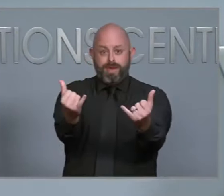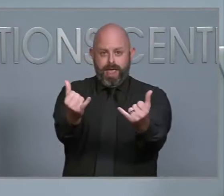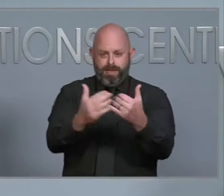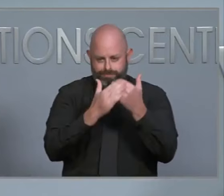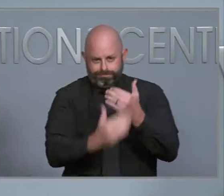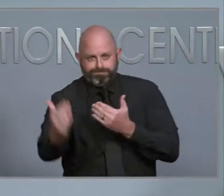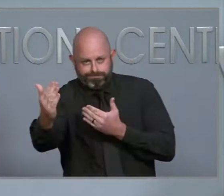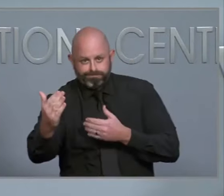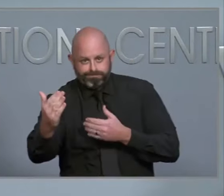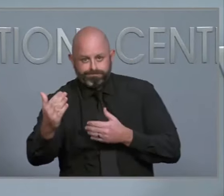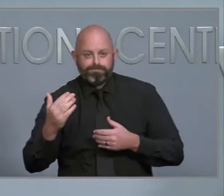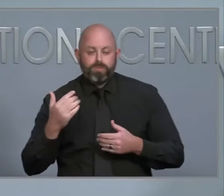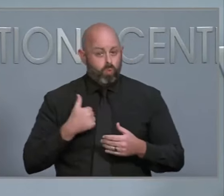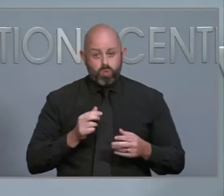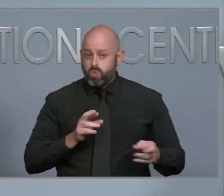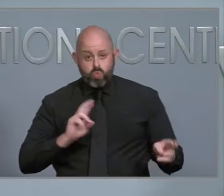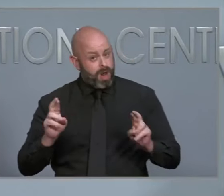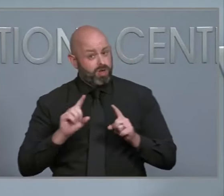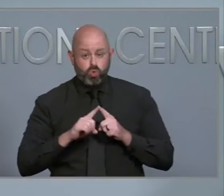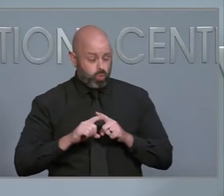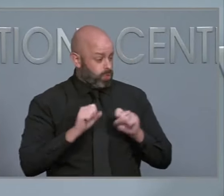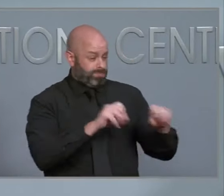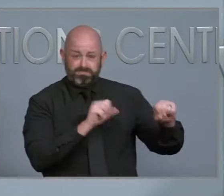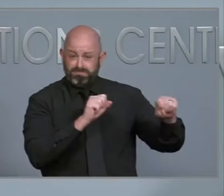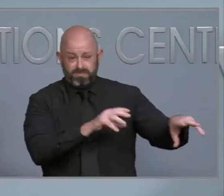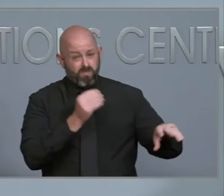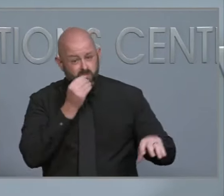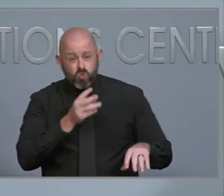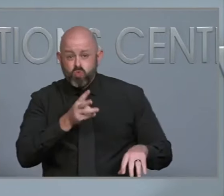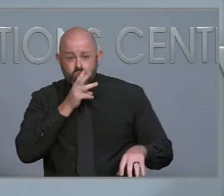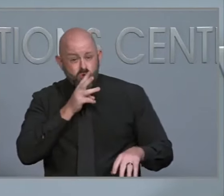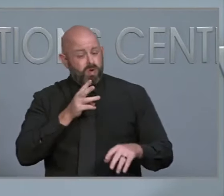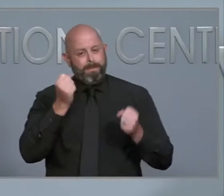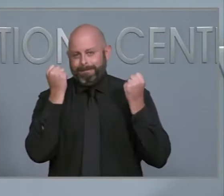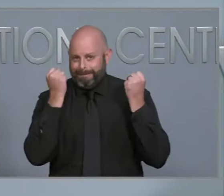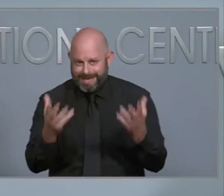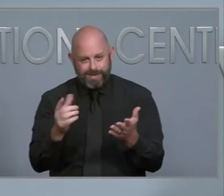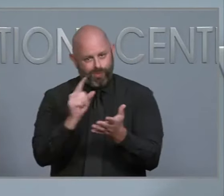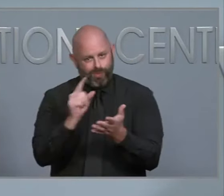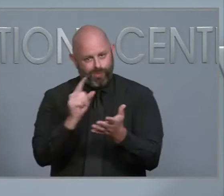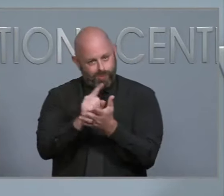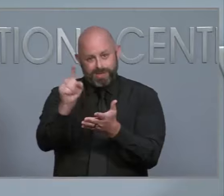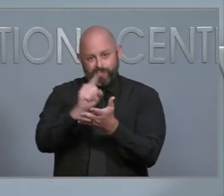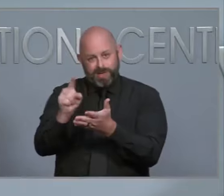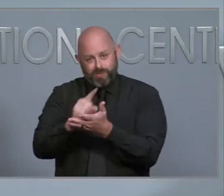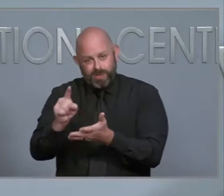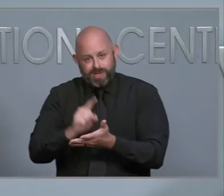for for many many days ahead so that North Carolinians have the support that they need.